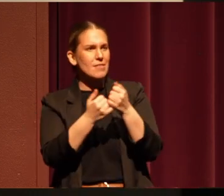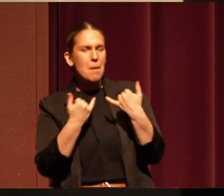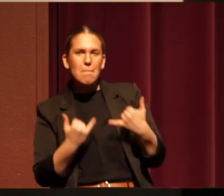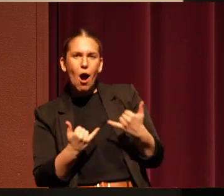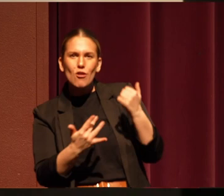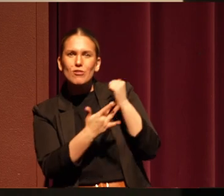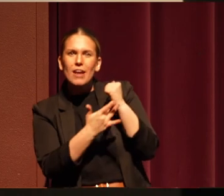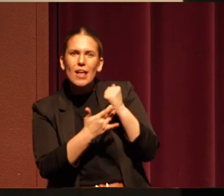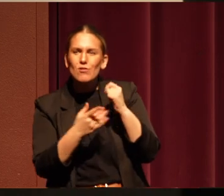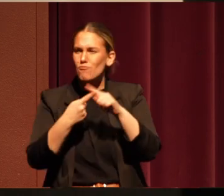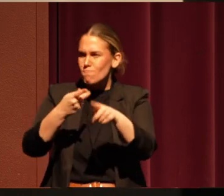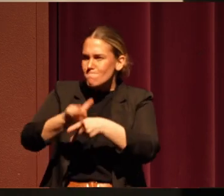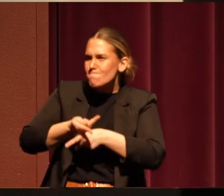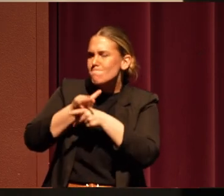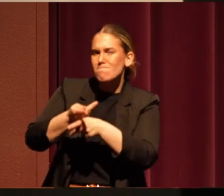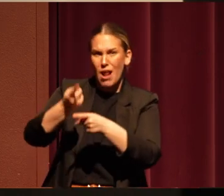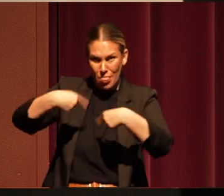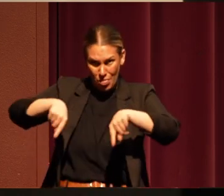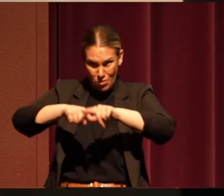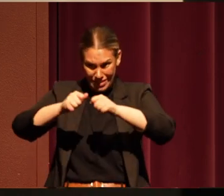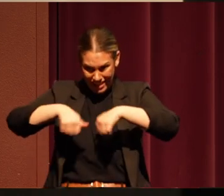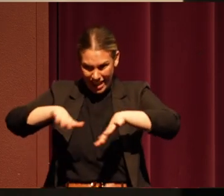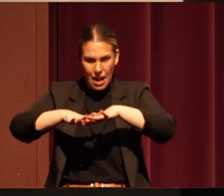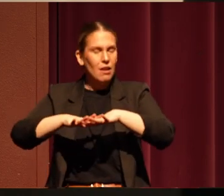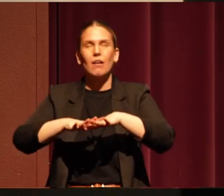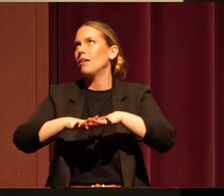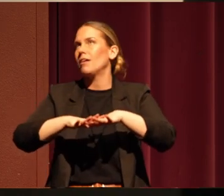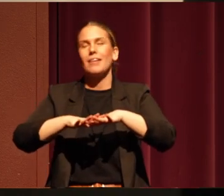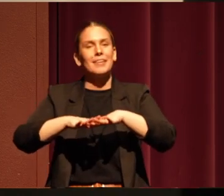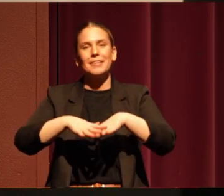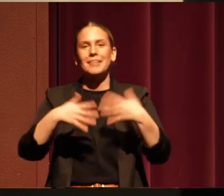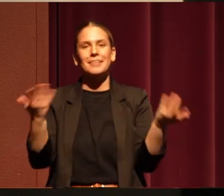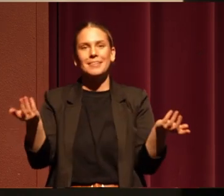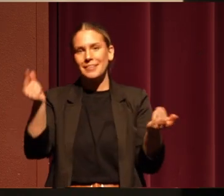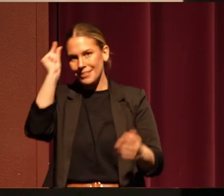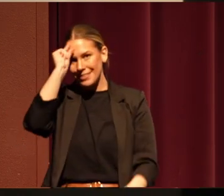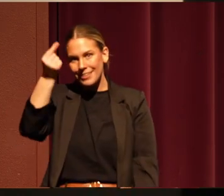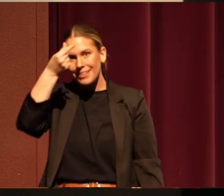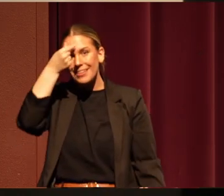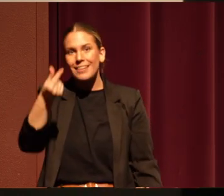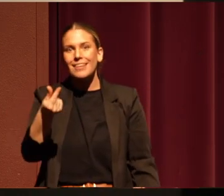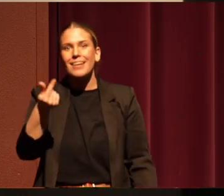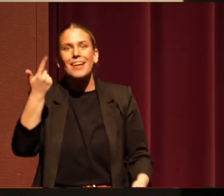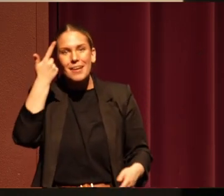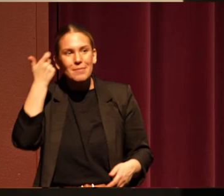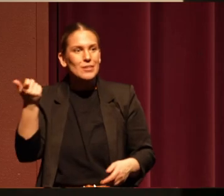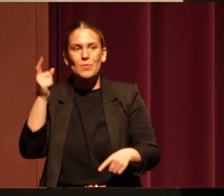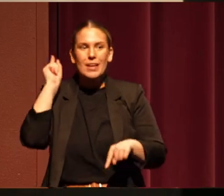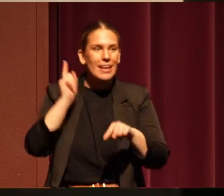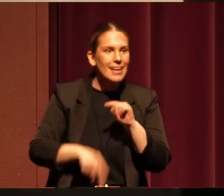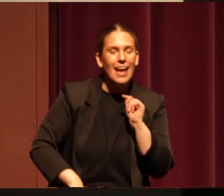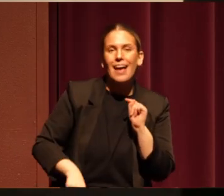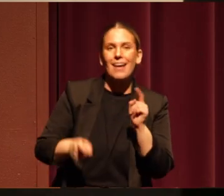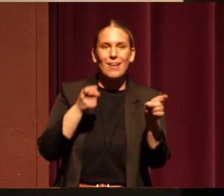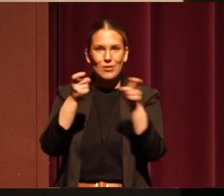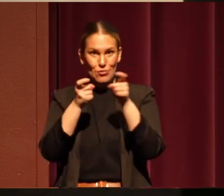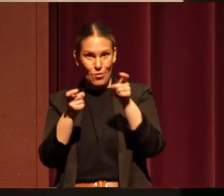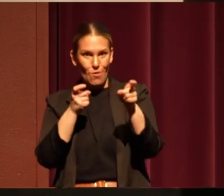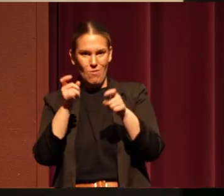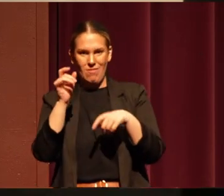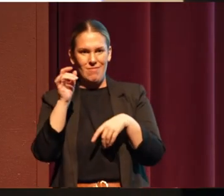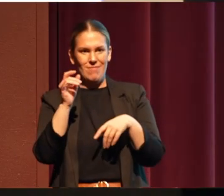steward those lands is naive because we cannot control that unknown element of the human population.